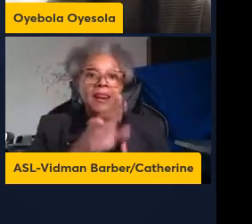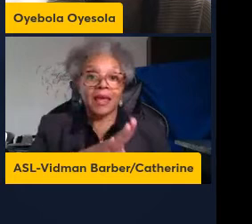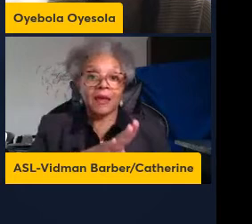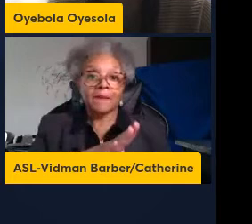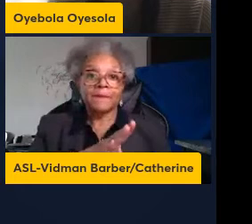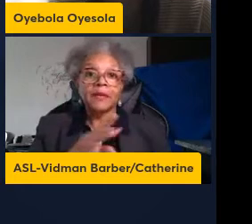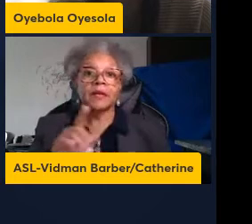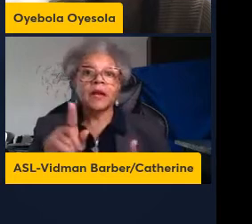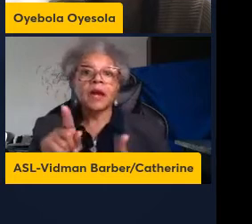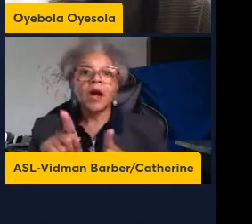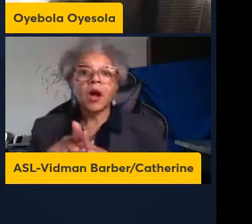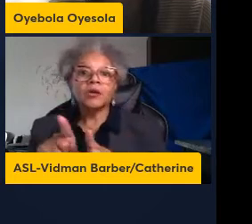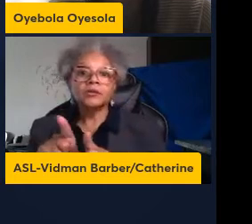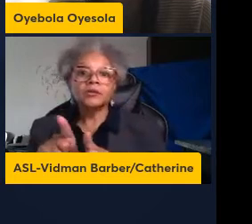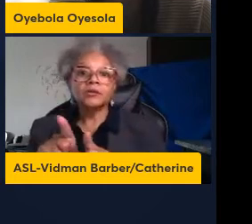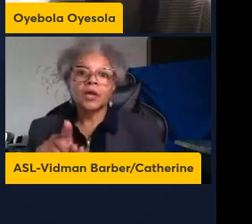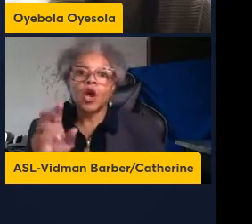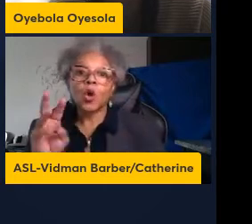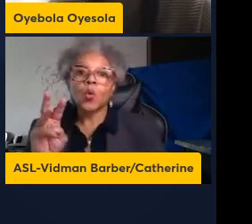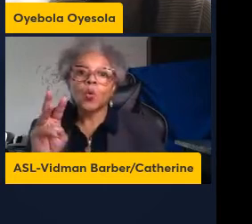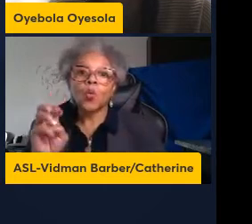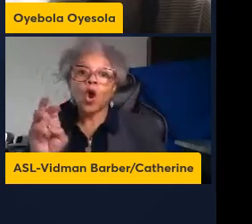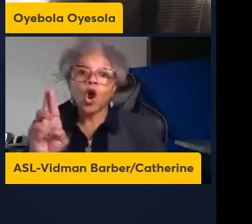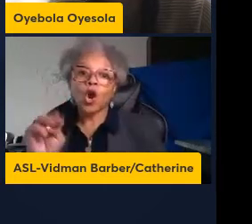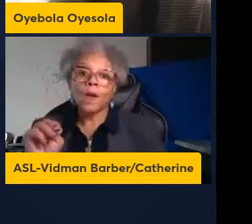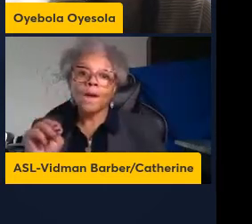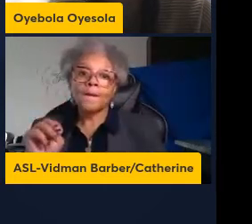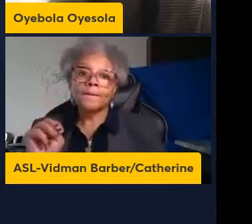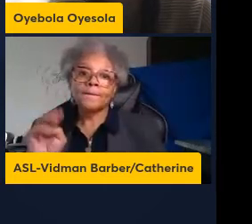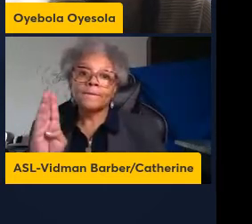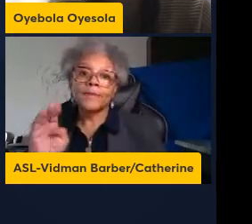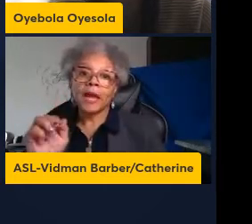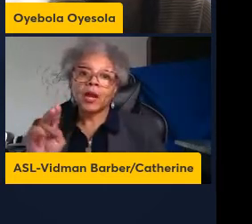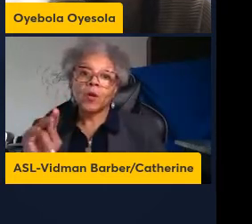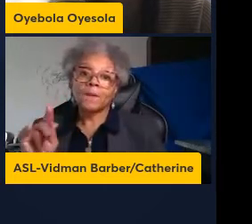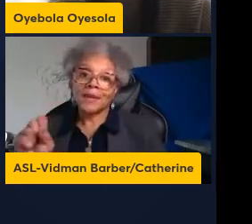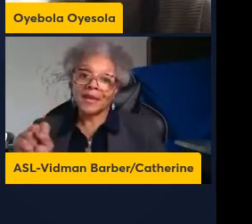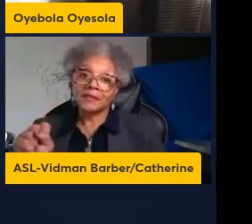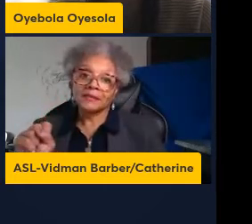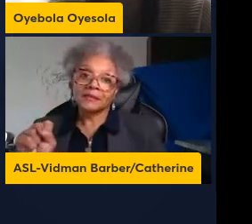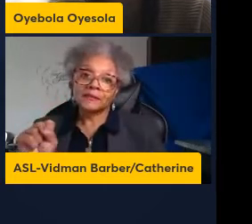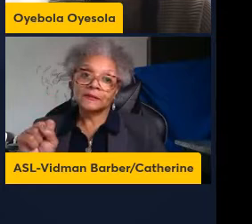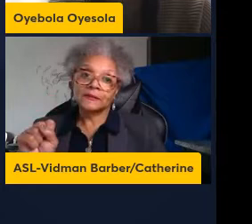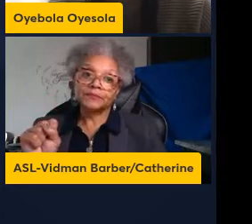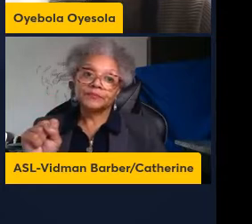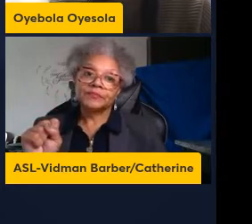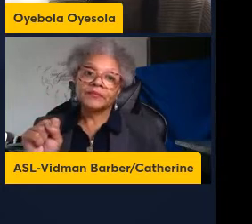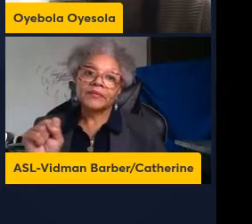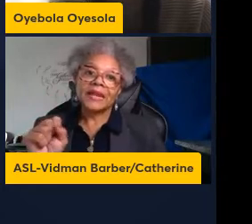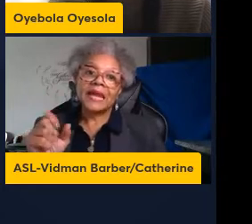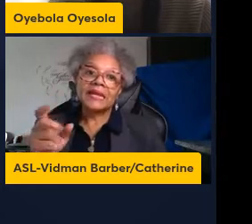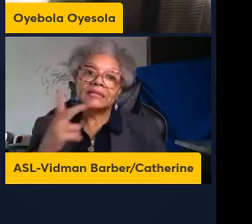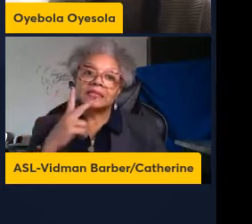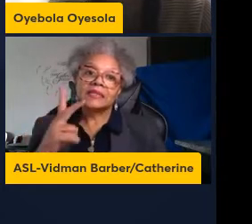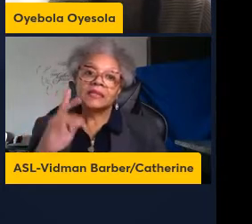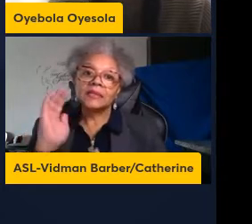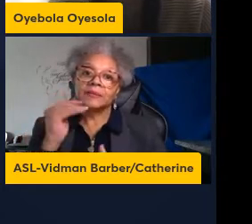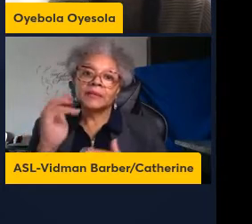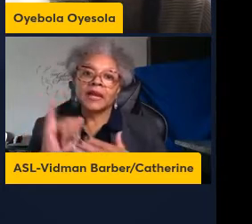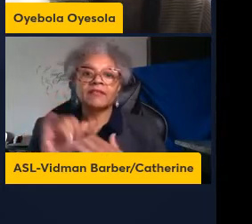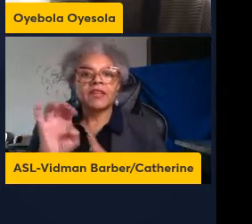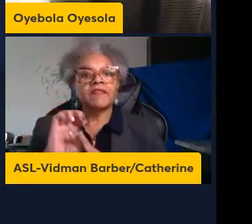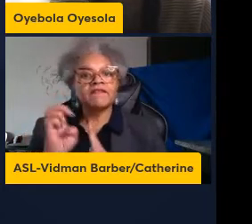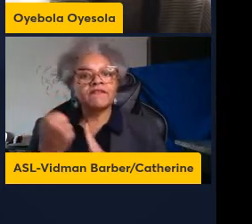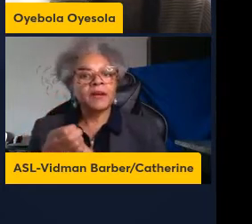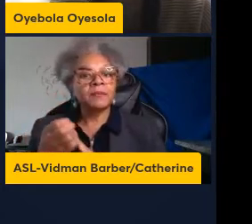worm biomass so like this is like phenotypic characterization of the worm and similarly the environment can also